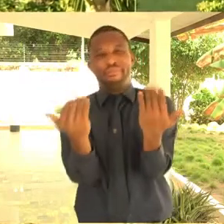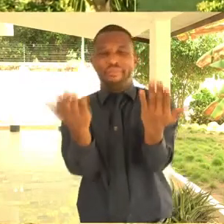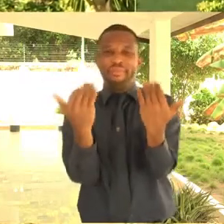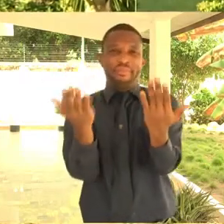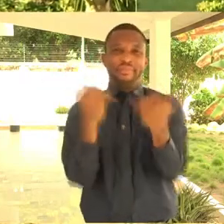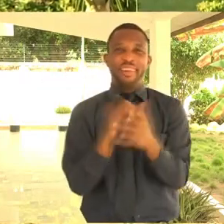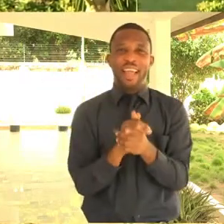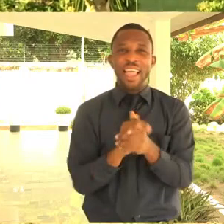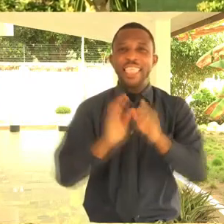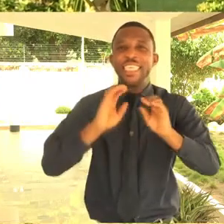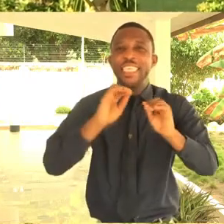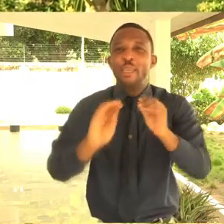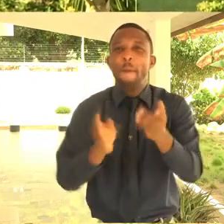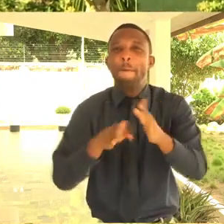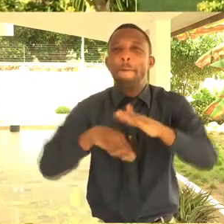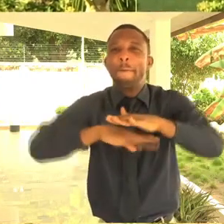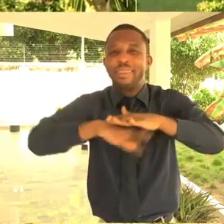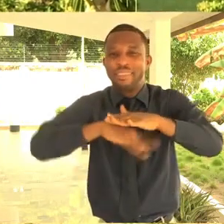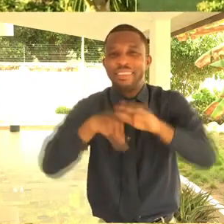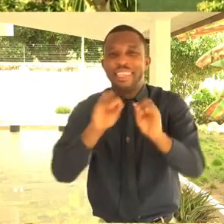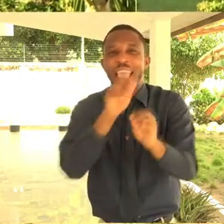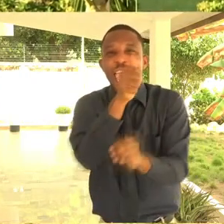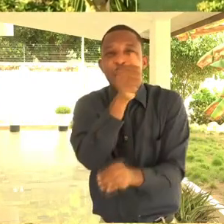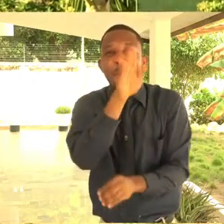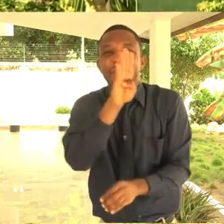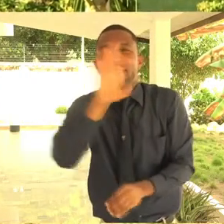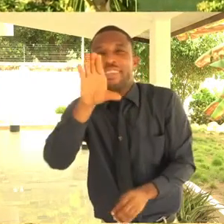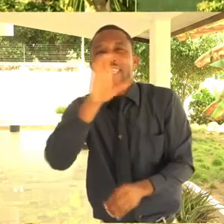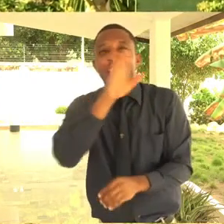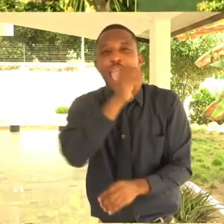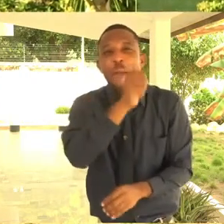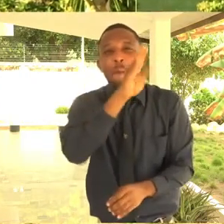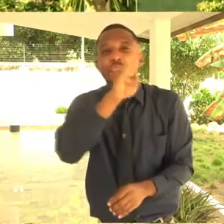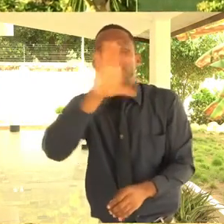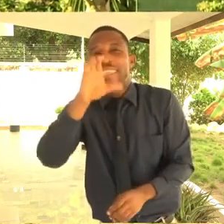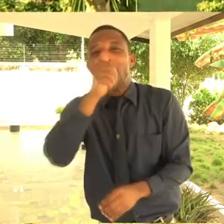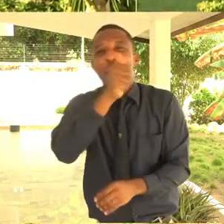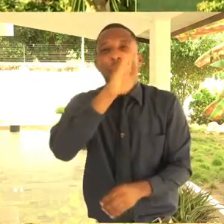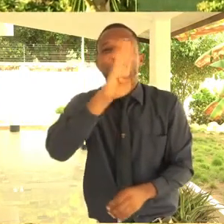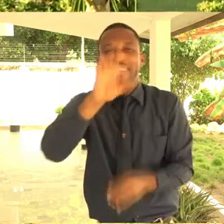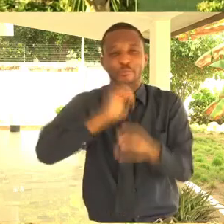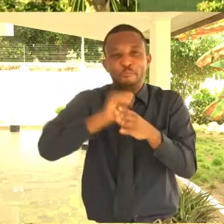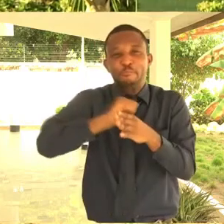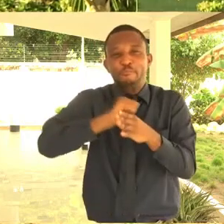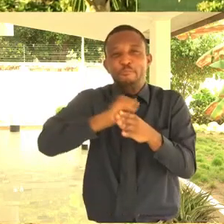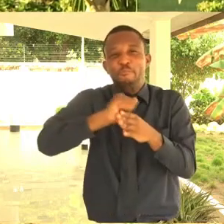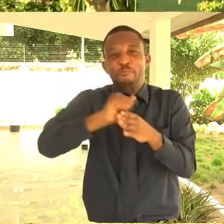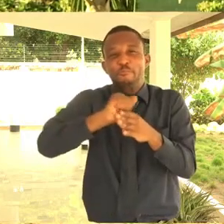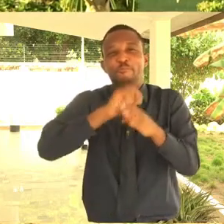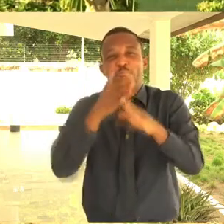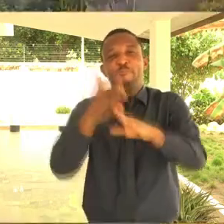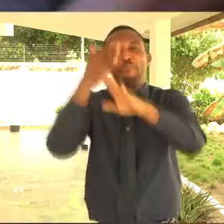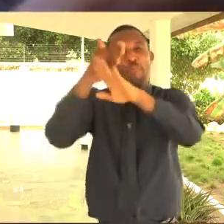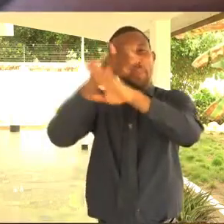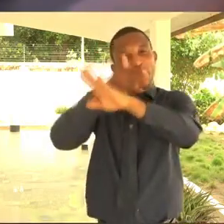basic communication skills in sign language. Try getting a deaf friend. Befriend a deaf person.